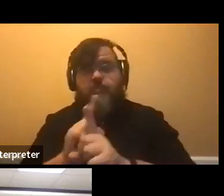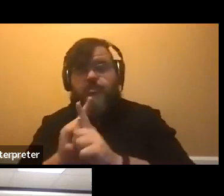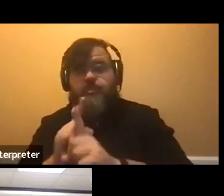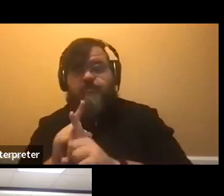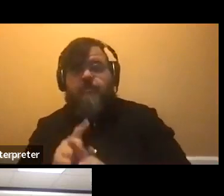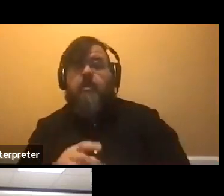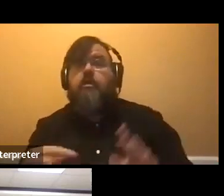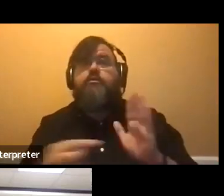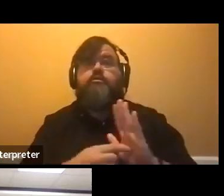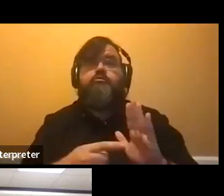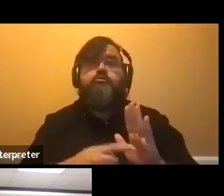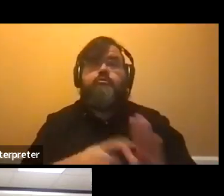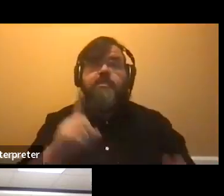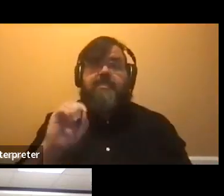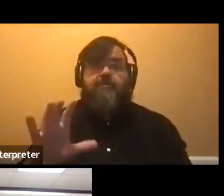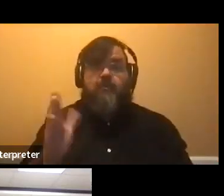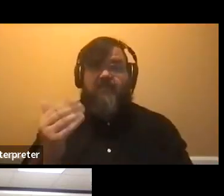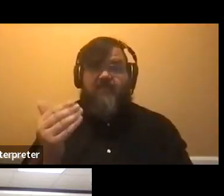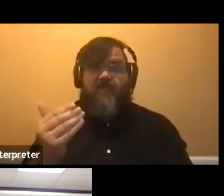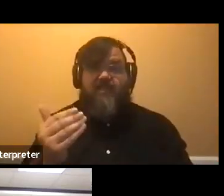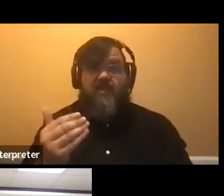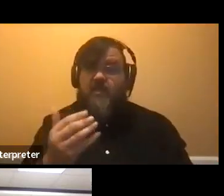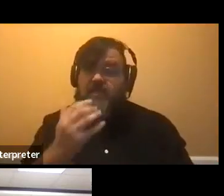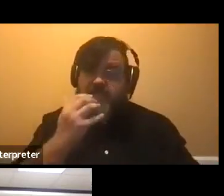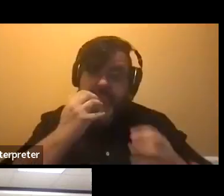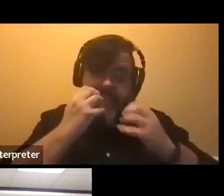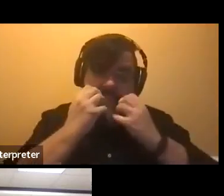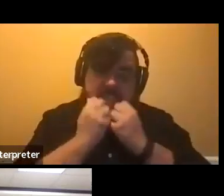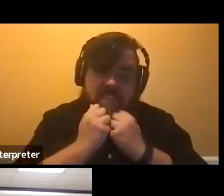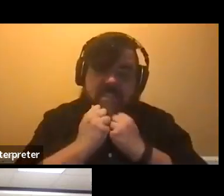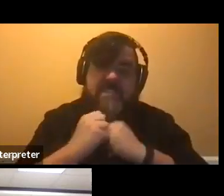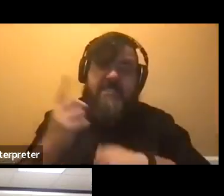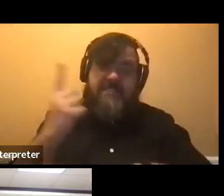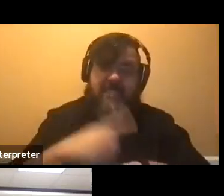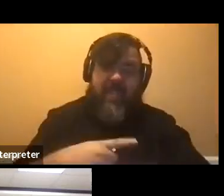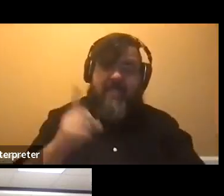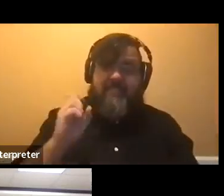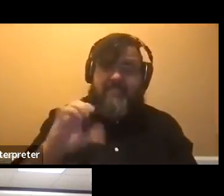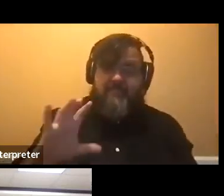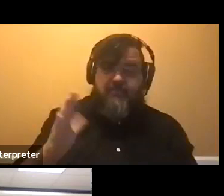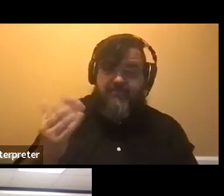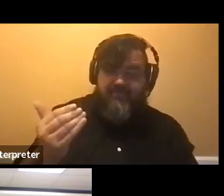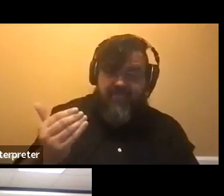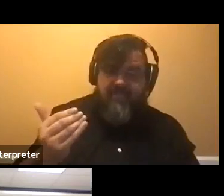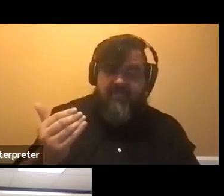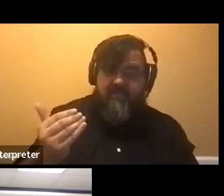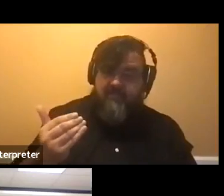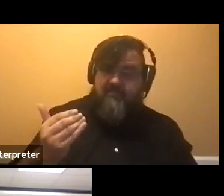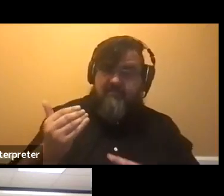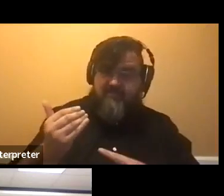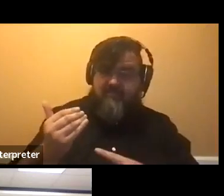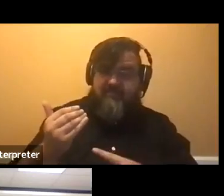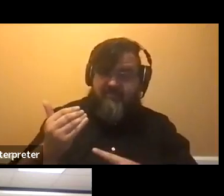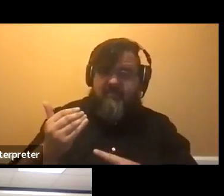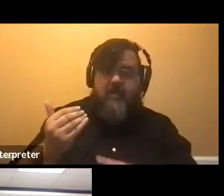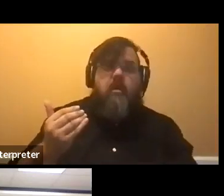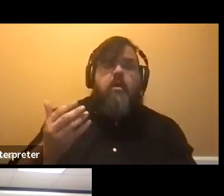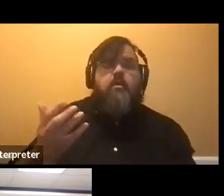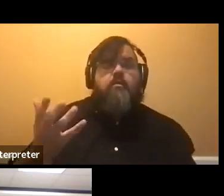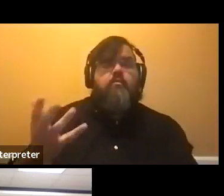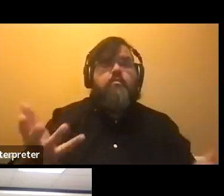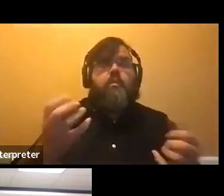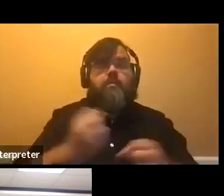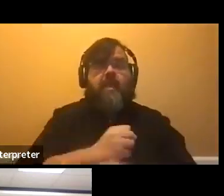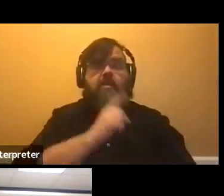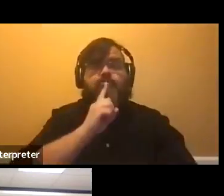So December 15th folks, that's a really important date in U of L's world. If you're applying as a new freshmen, you want to make sure you don't miss that